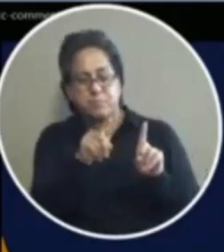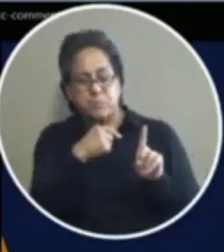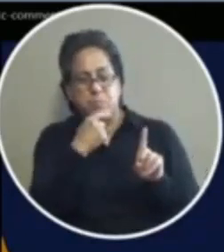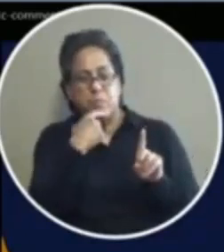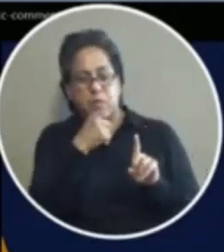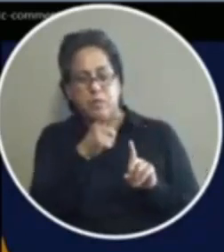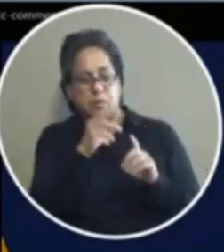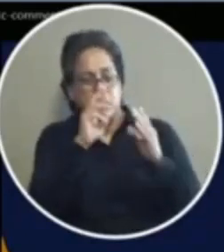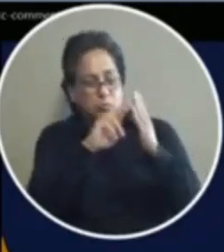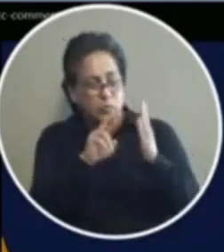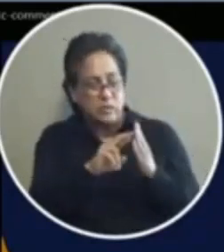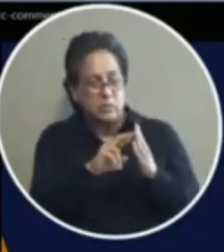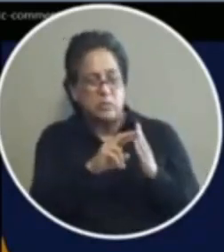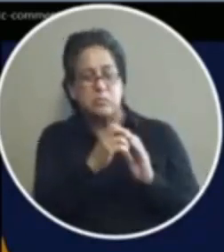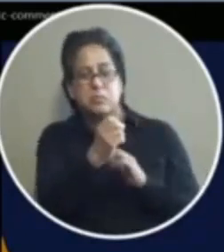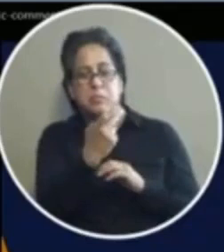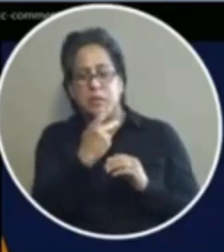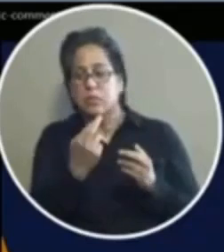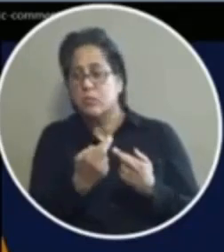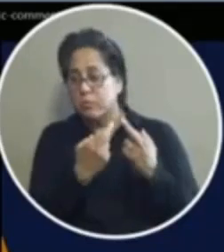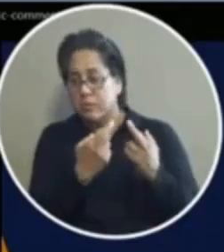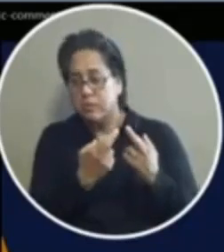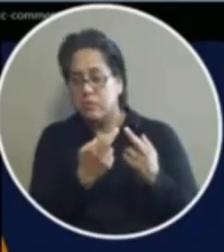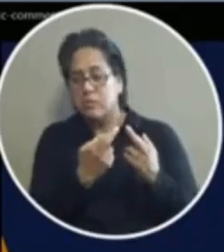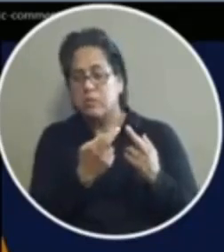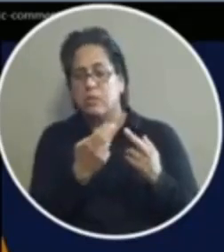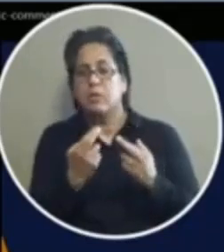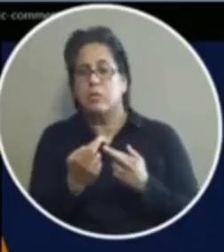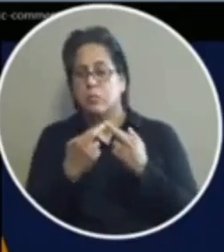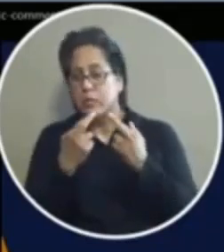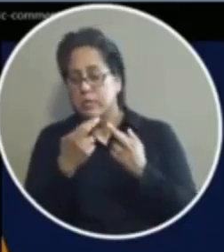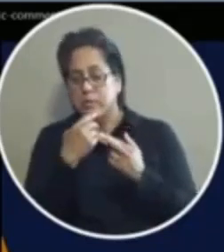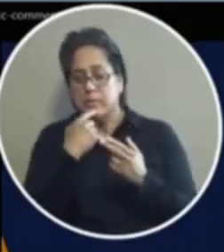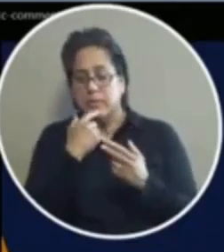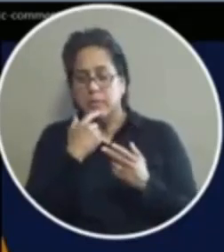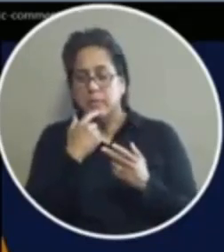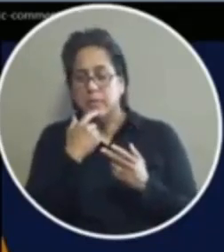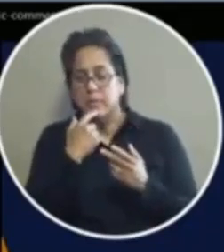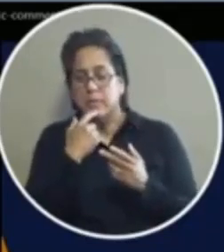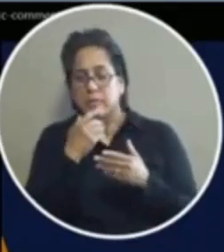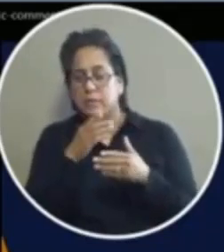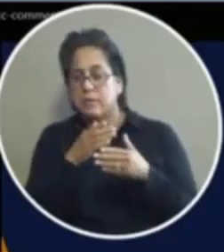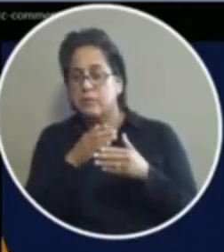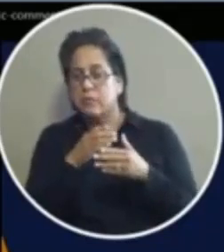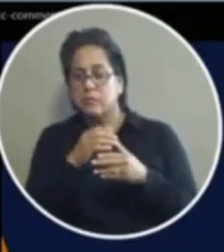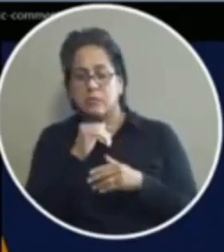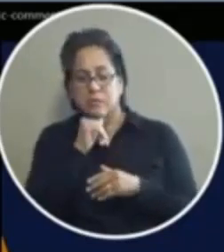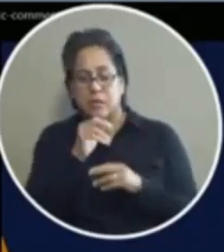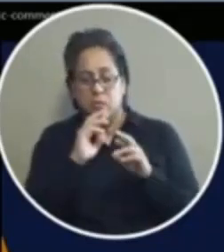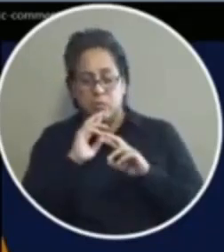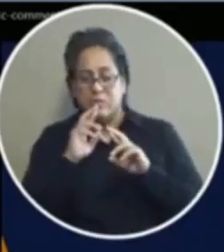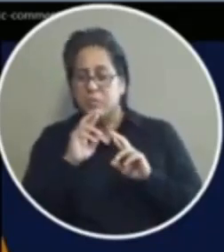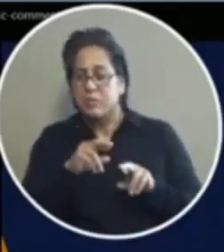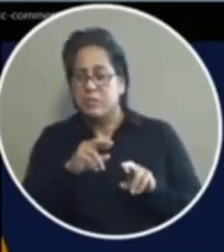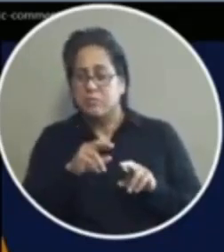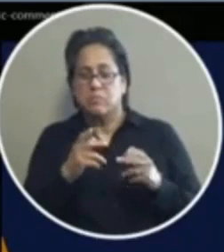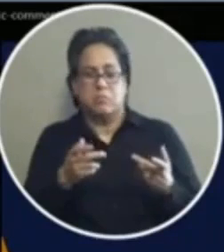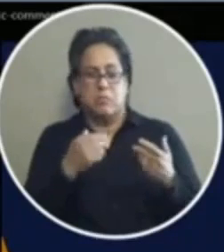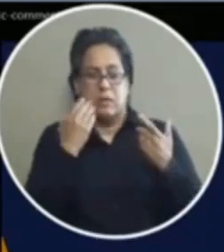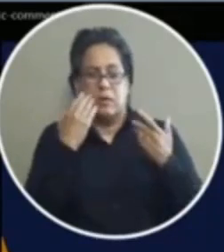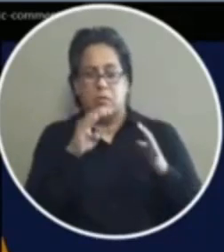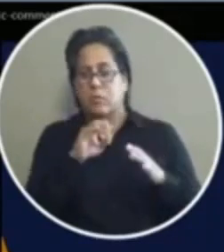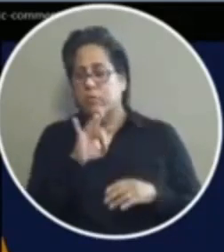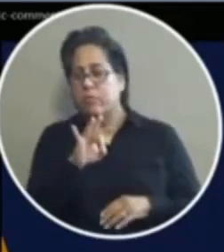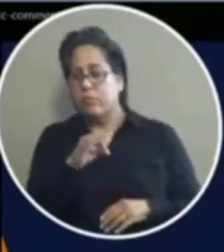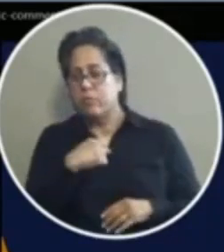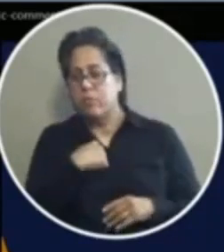research and come back with recommendations on something and the recommendation was uh completely non-responsive i don't know that i'd be